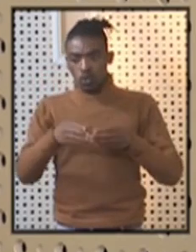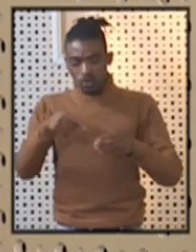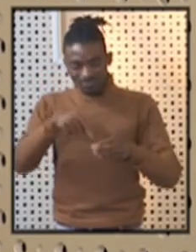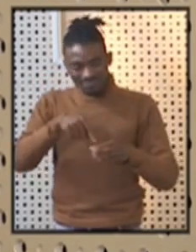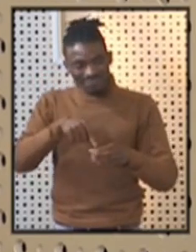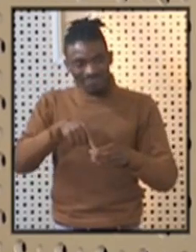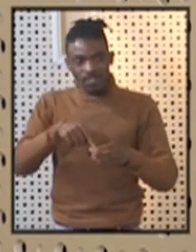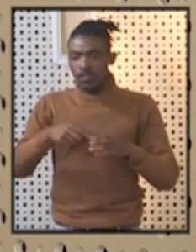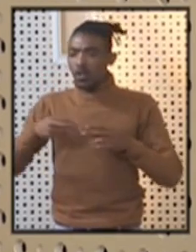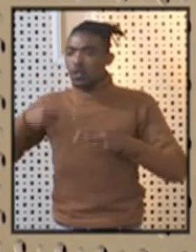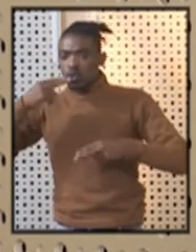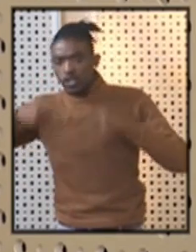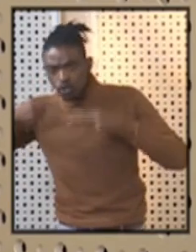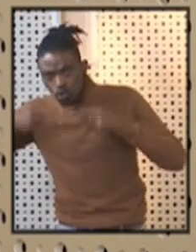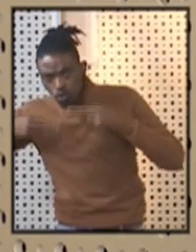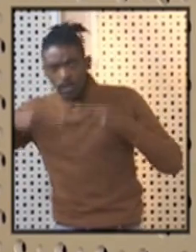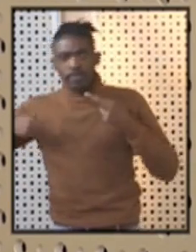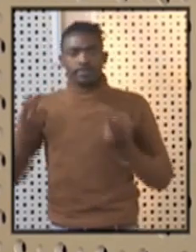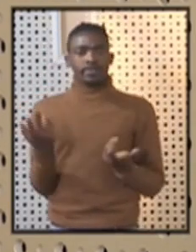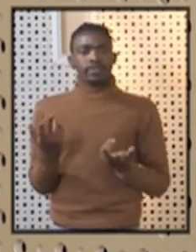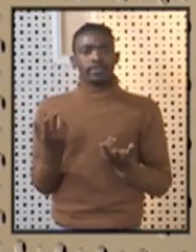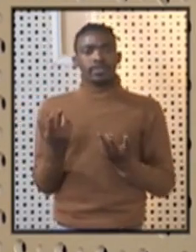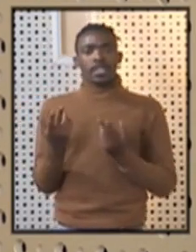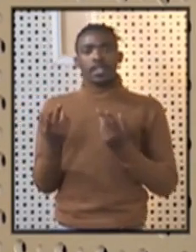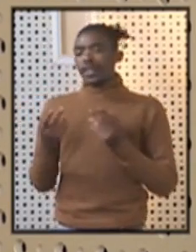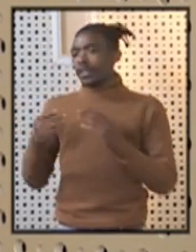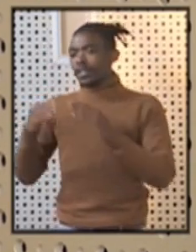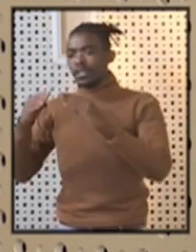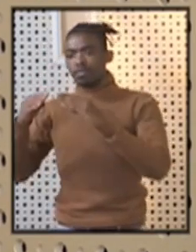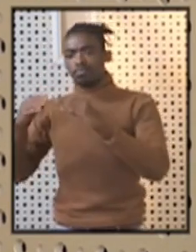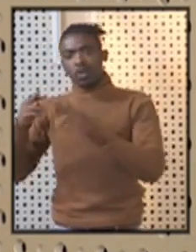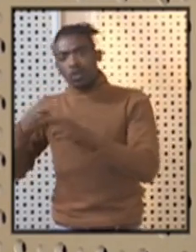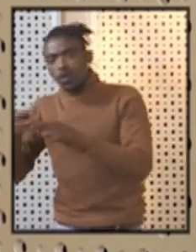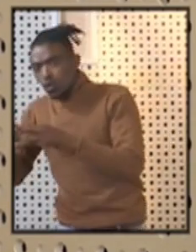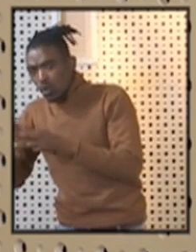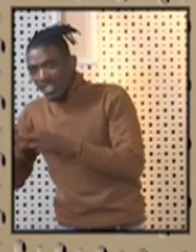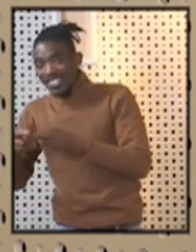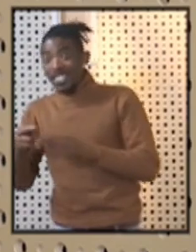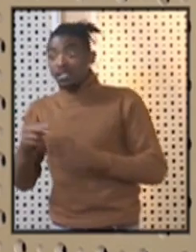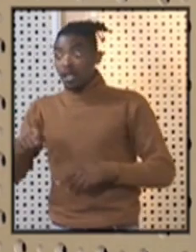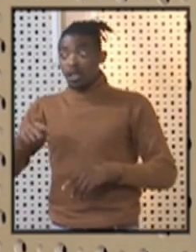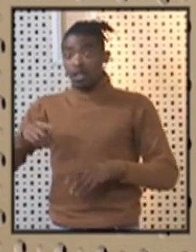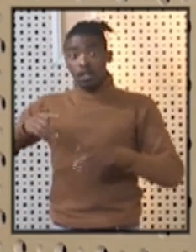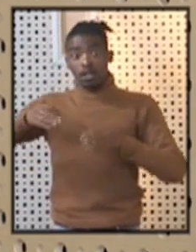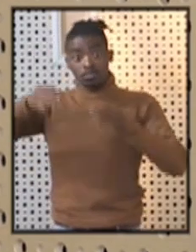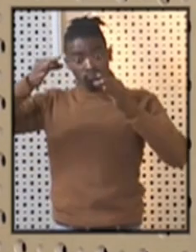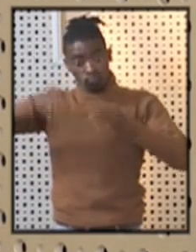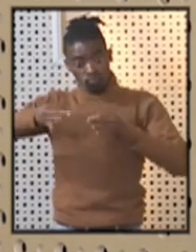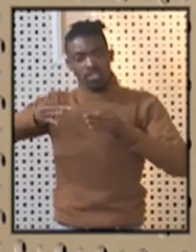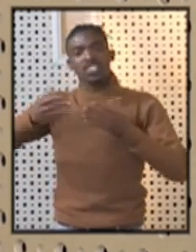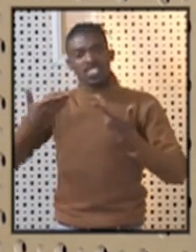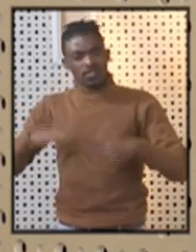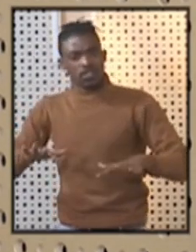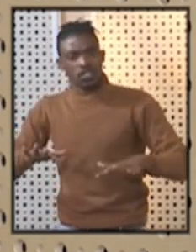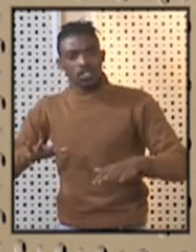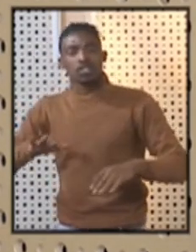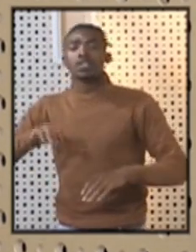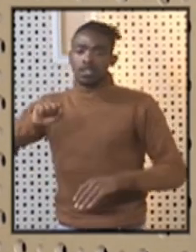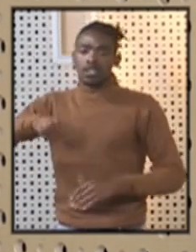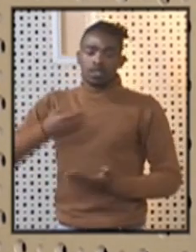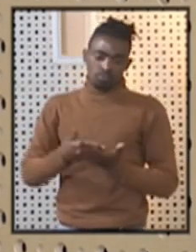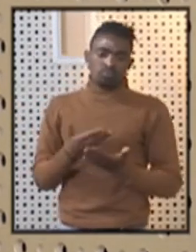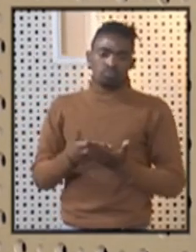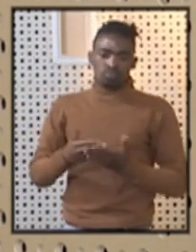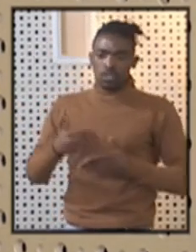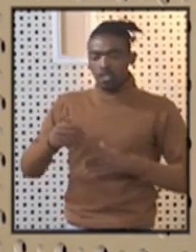the restaurants and the accommodation, that once a decision is taken, we'll announce so that they can start doing